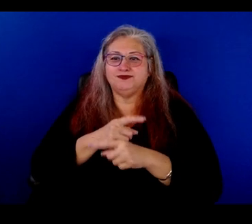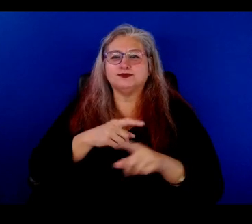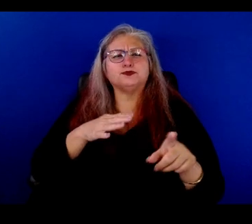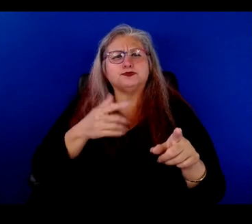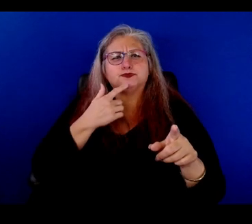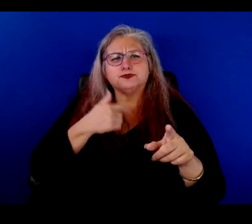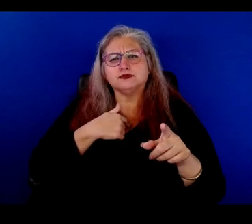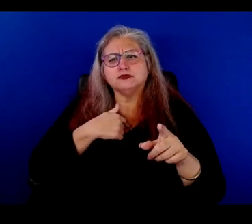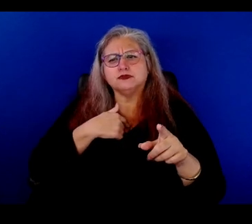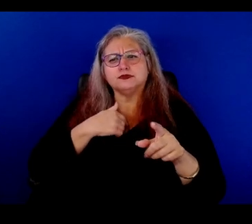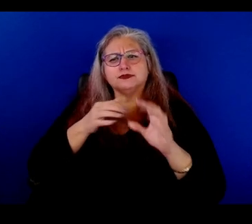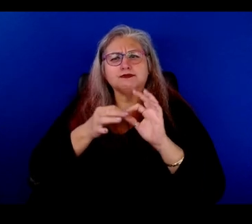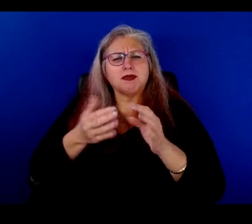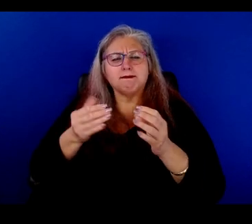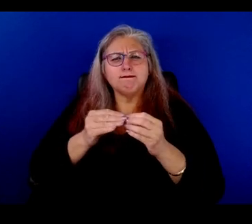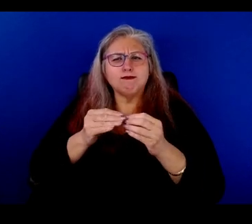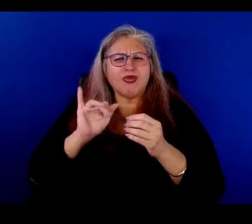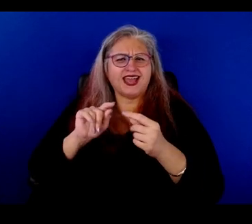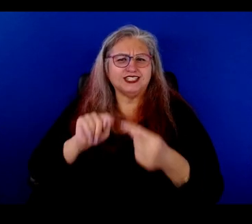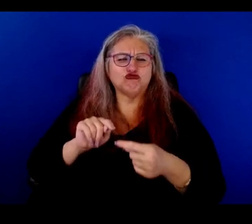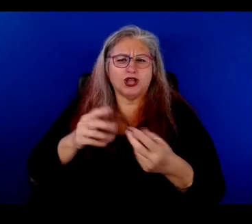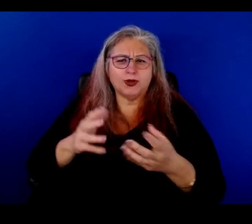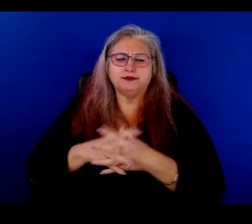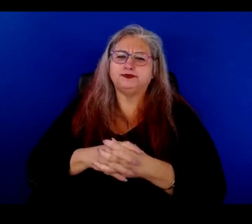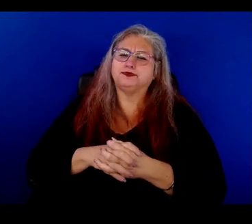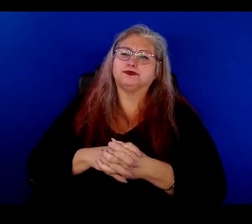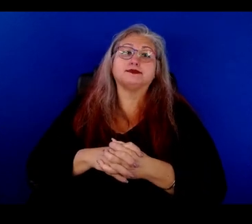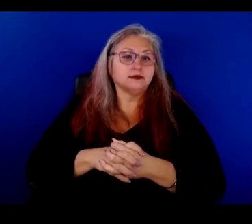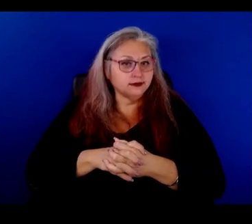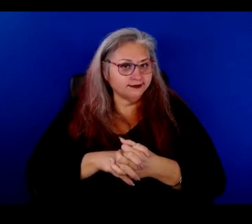for the city of Tell us about that struggle. us about that. Well, uh,